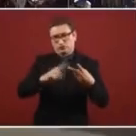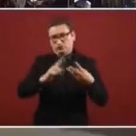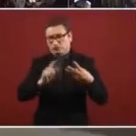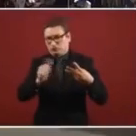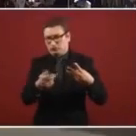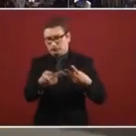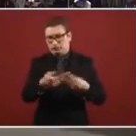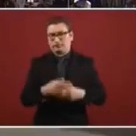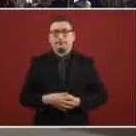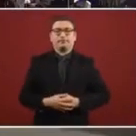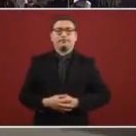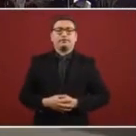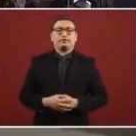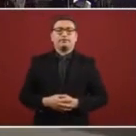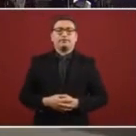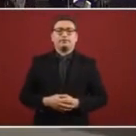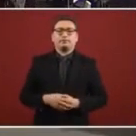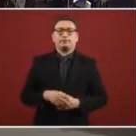live screen